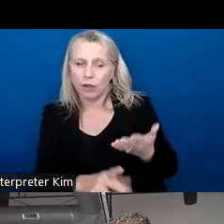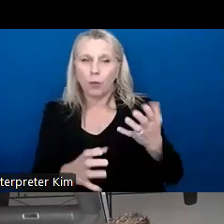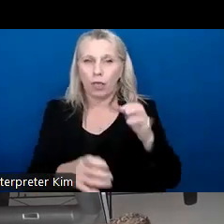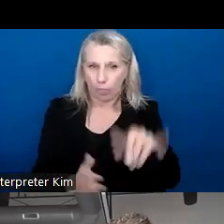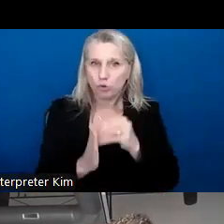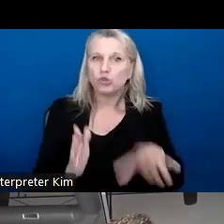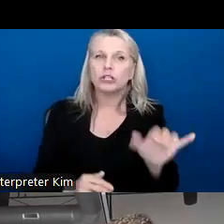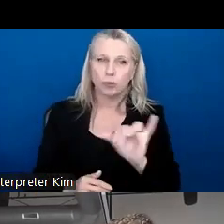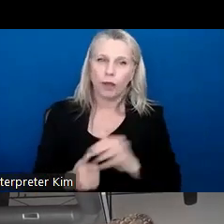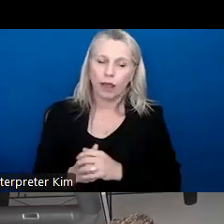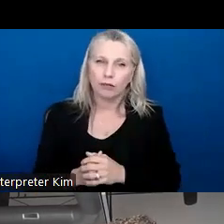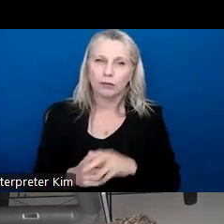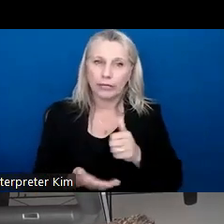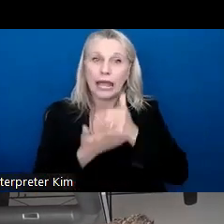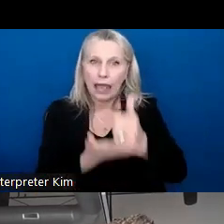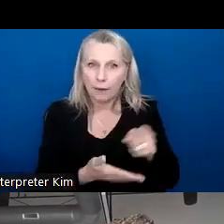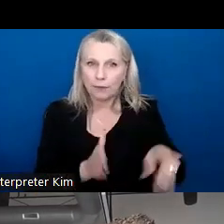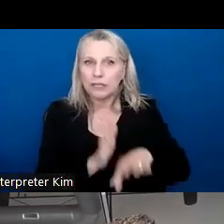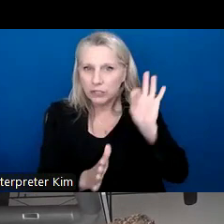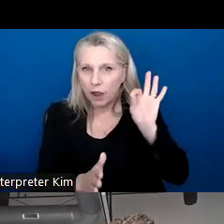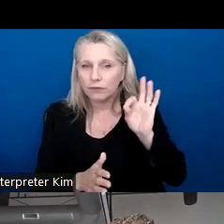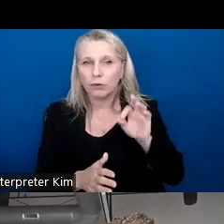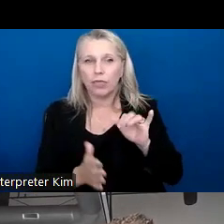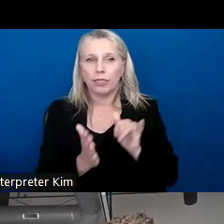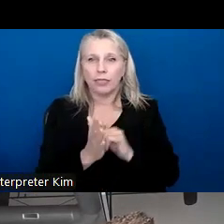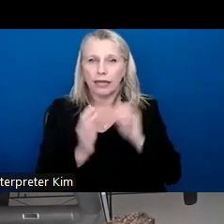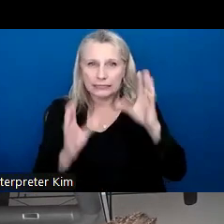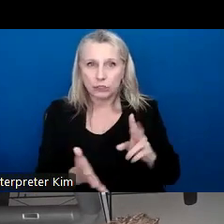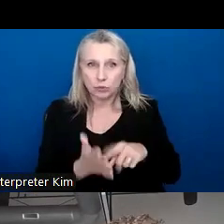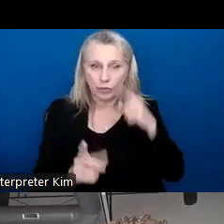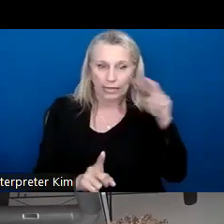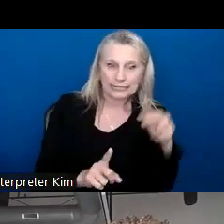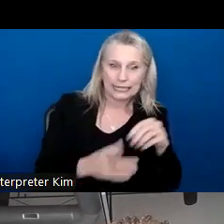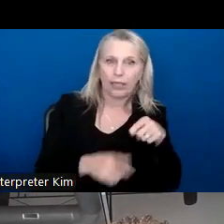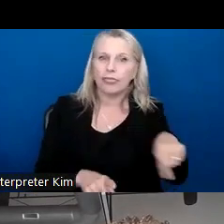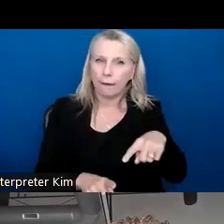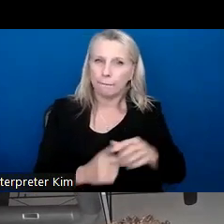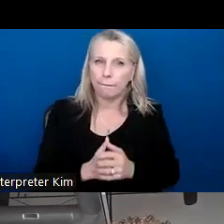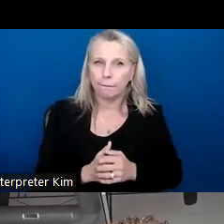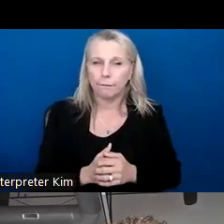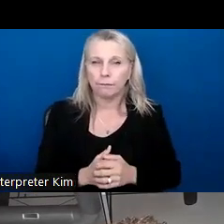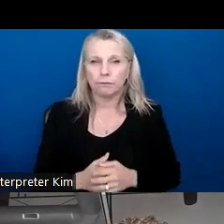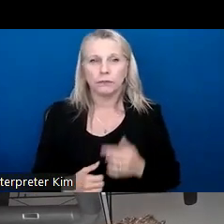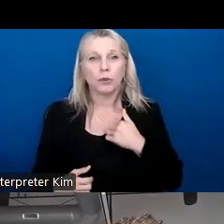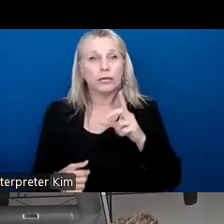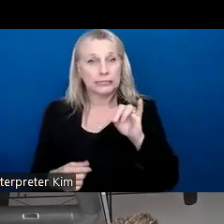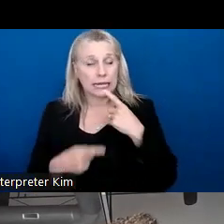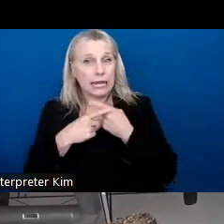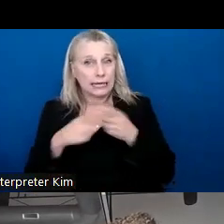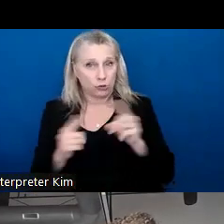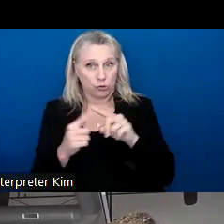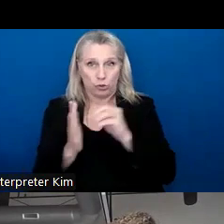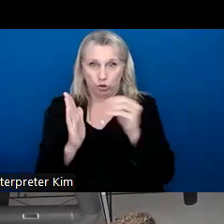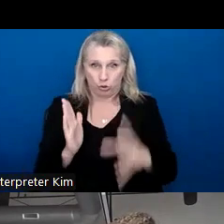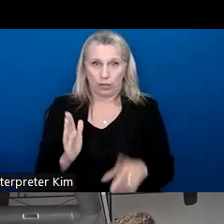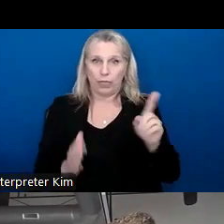well. So we can help them discover what the teachers were seeing. So whenever we did, um, announce that to the students that they